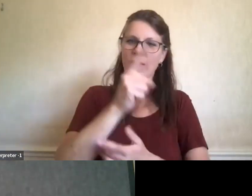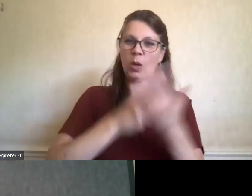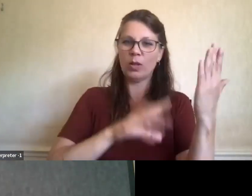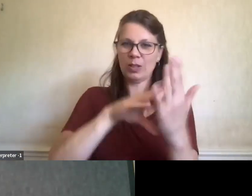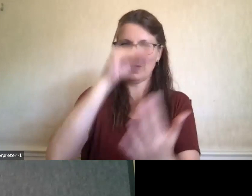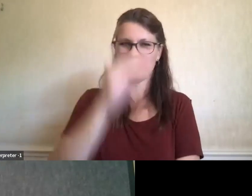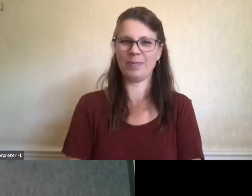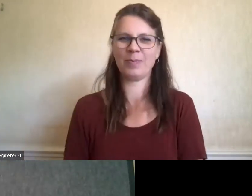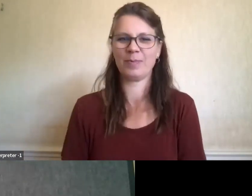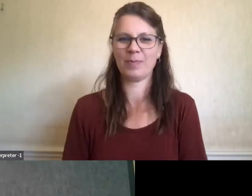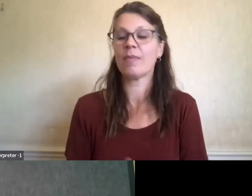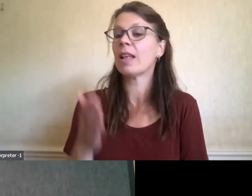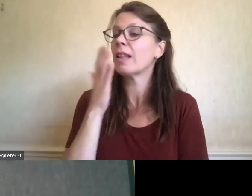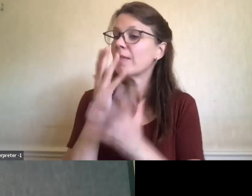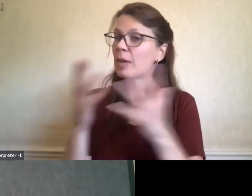Thank you, Angela.